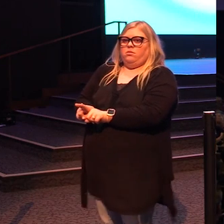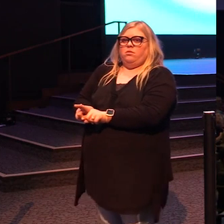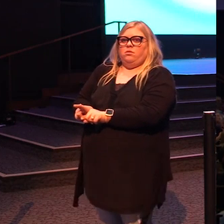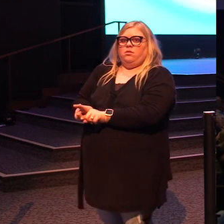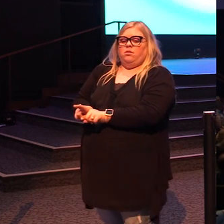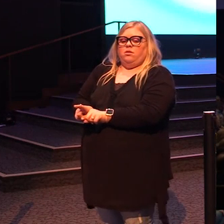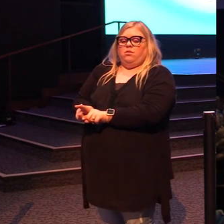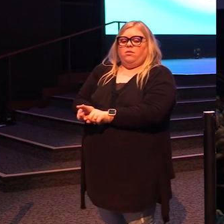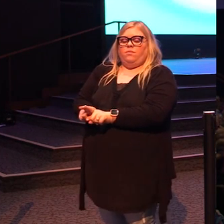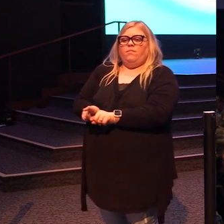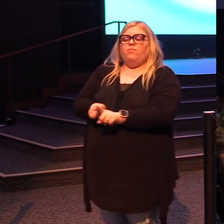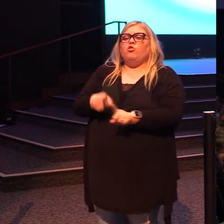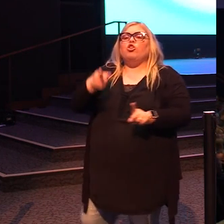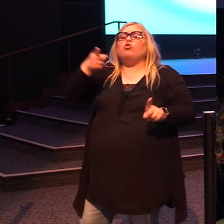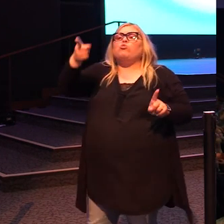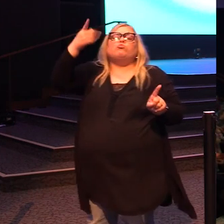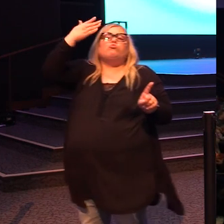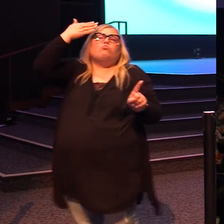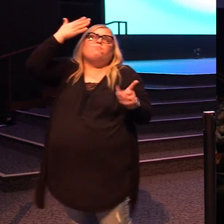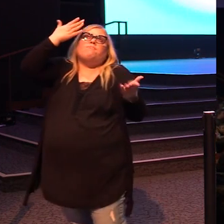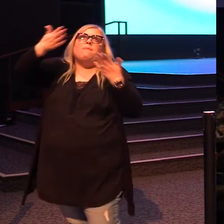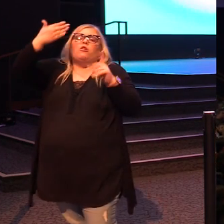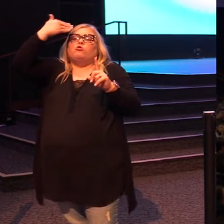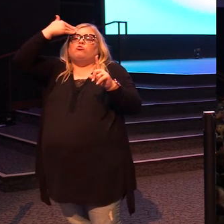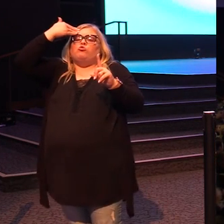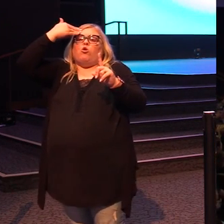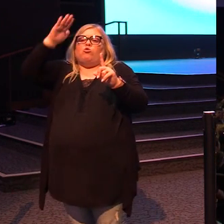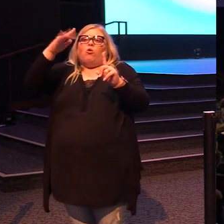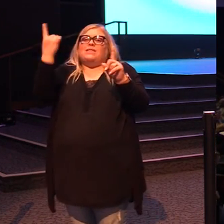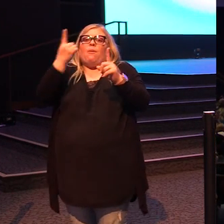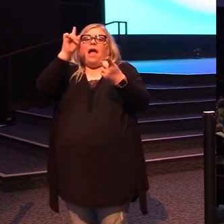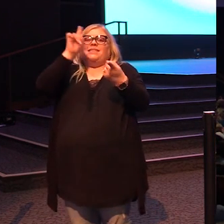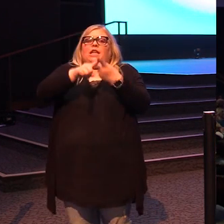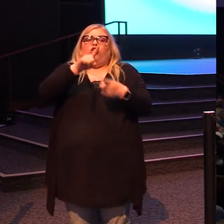See, you don't really know someone until you stay.